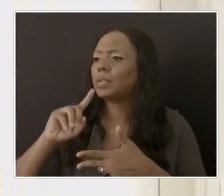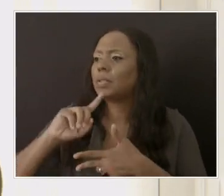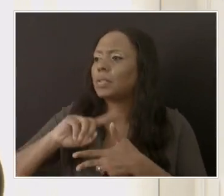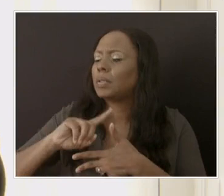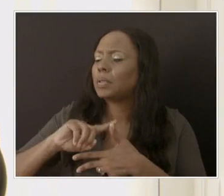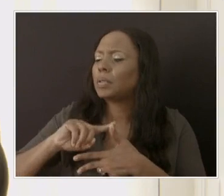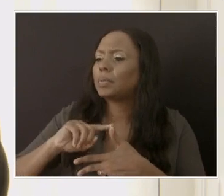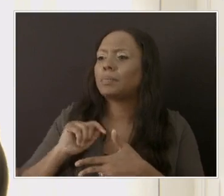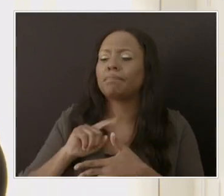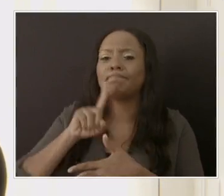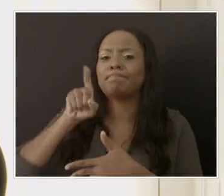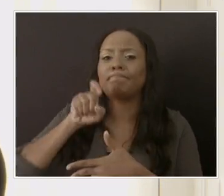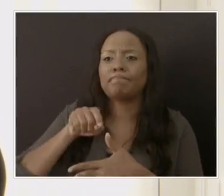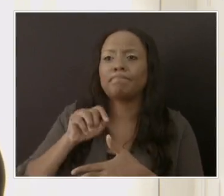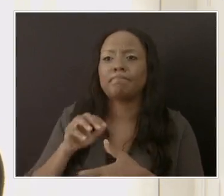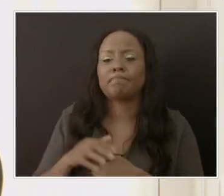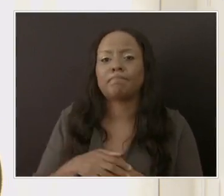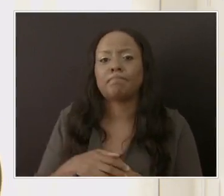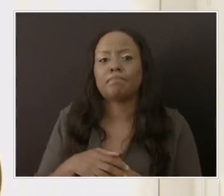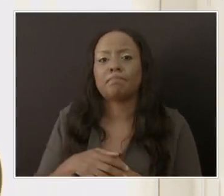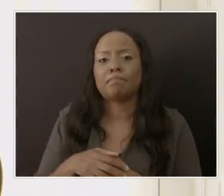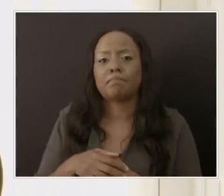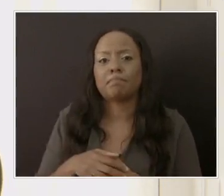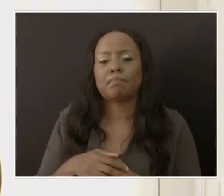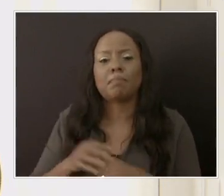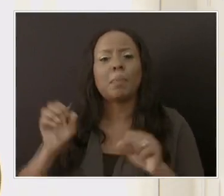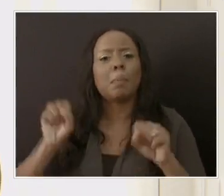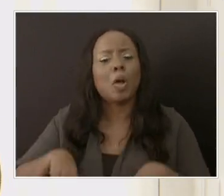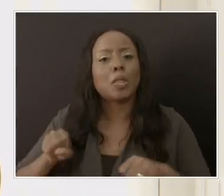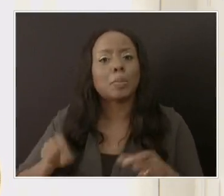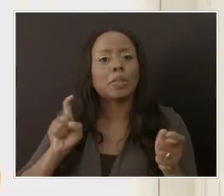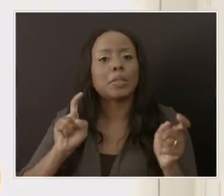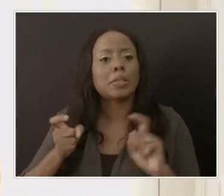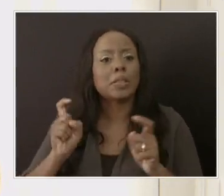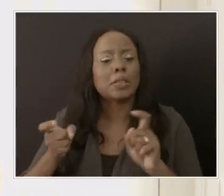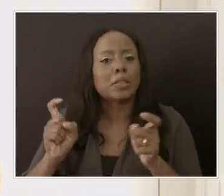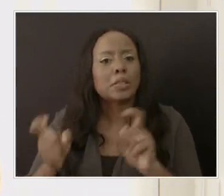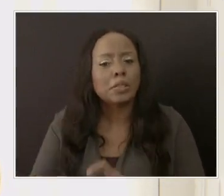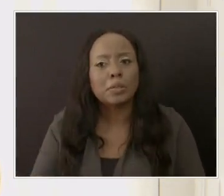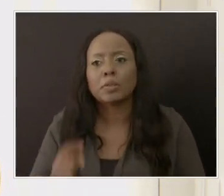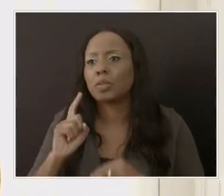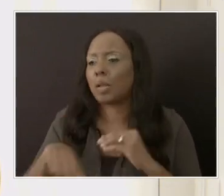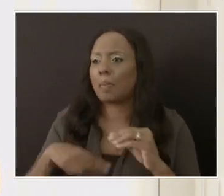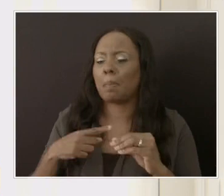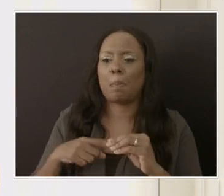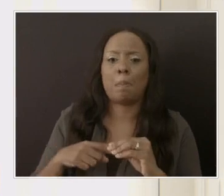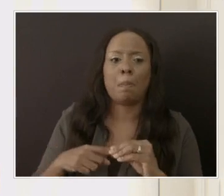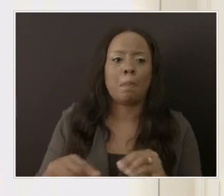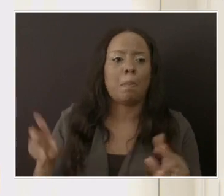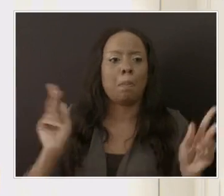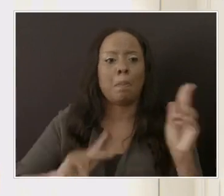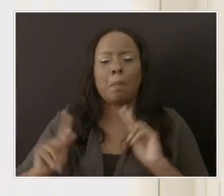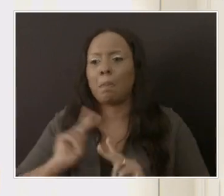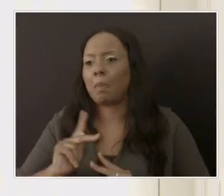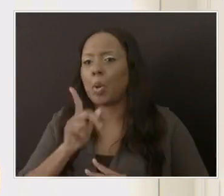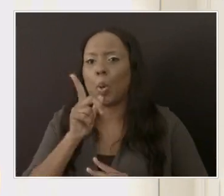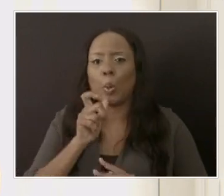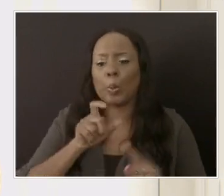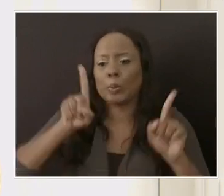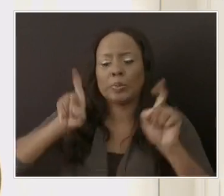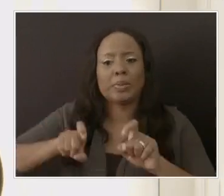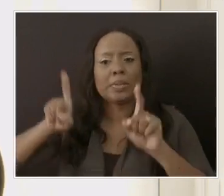given the changes that you have alluded to in terms of the number of cases and the number of people that are being tested.